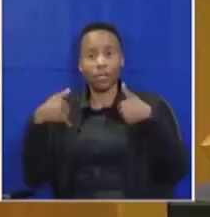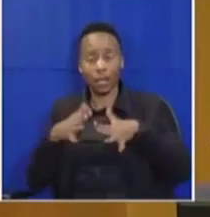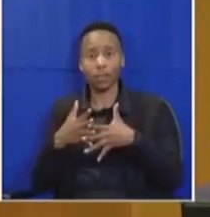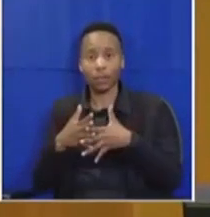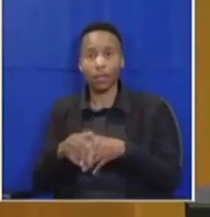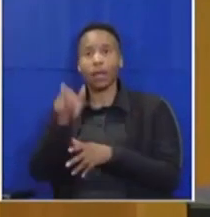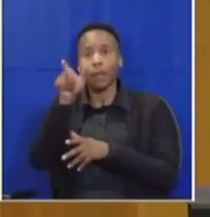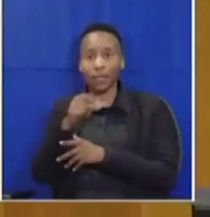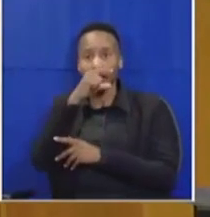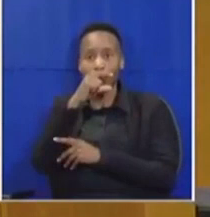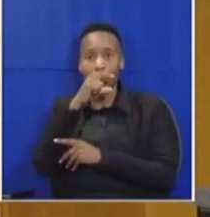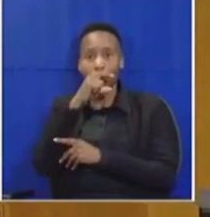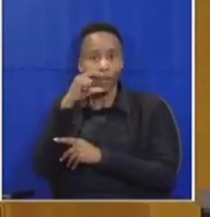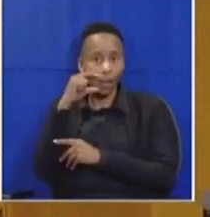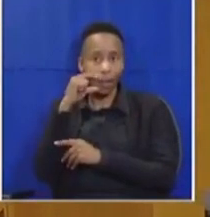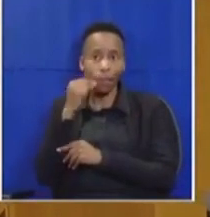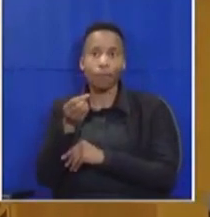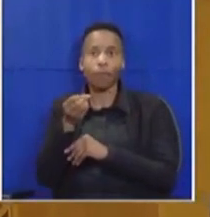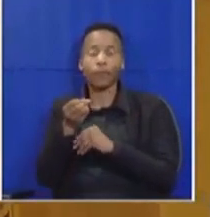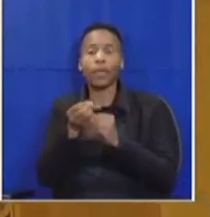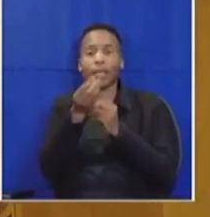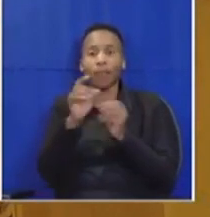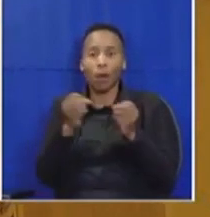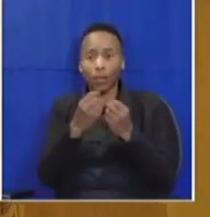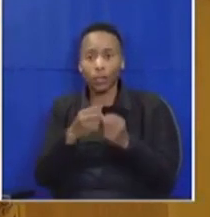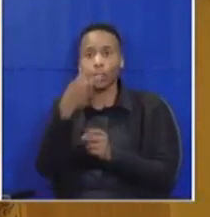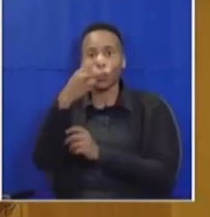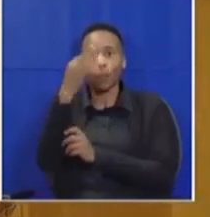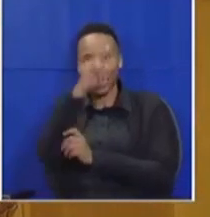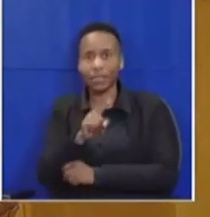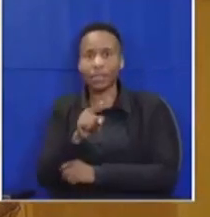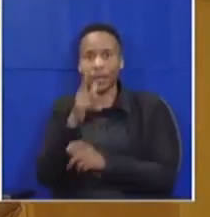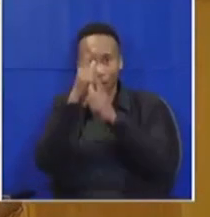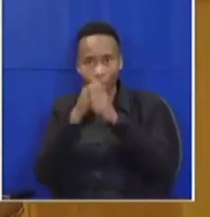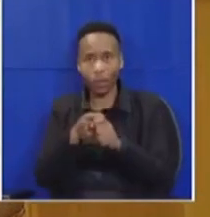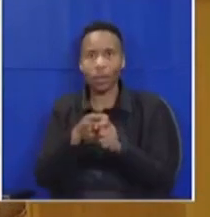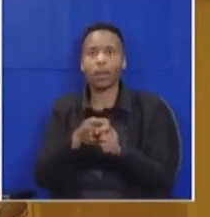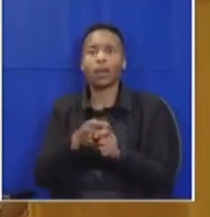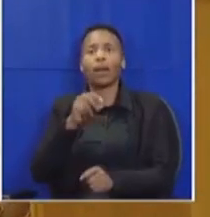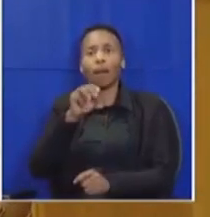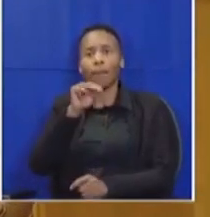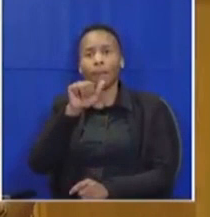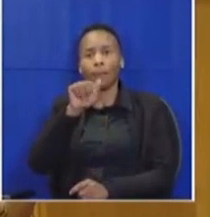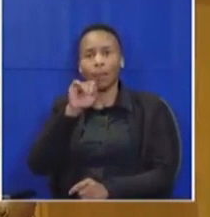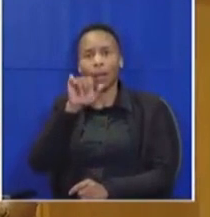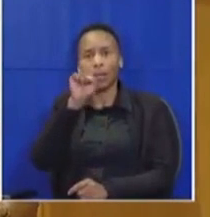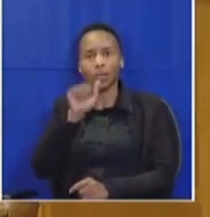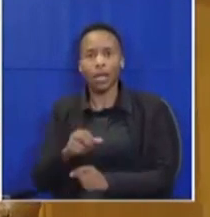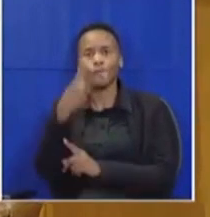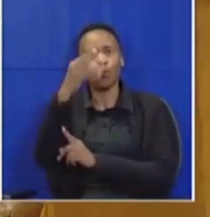person who's named the questioners gets two minutes to do a follow-up question the honorable babasa had two minutes to do his follow-up question